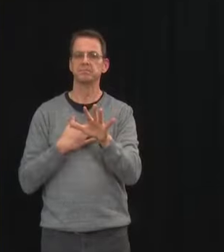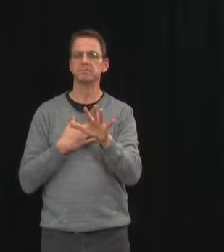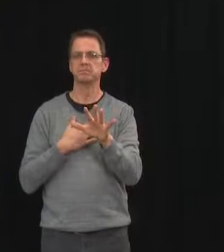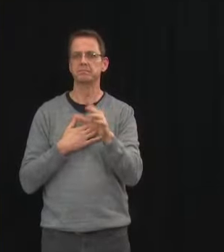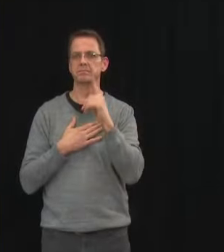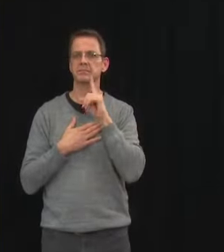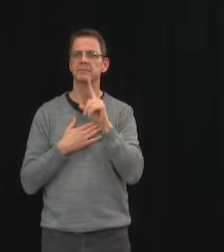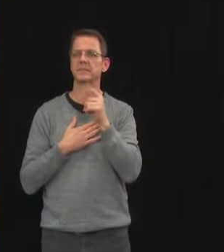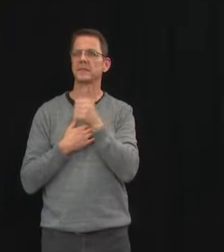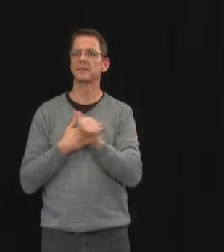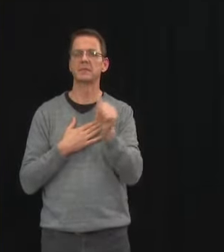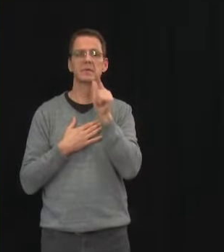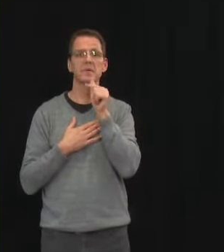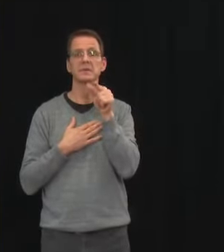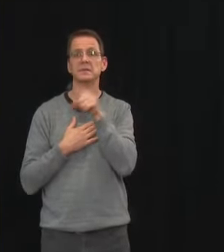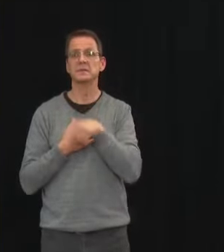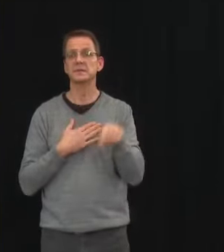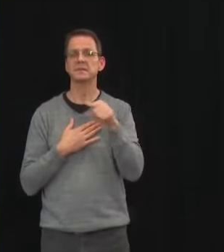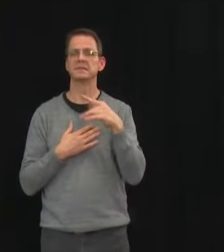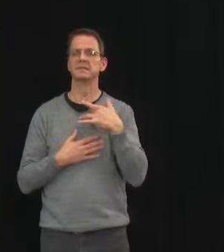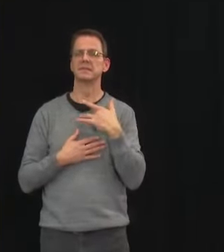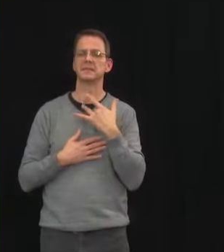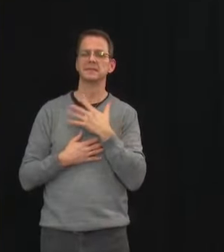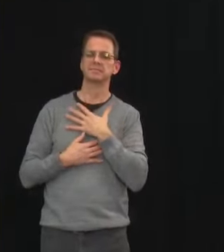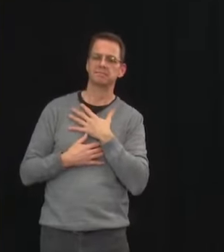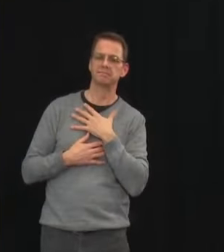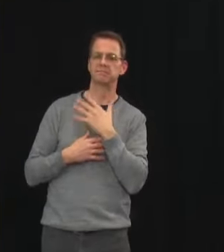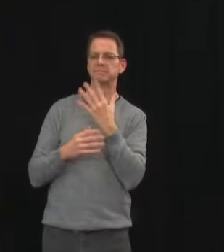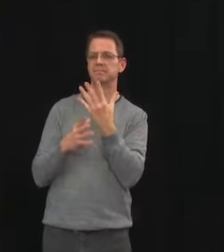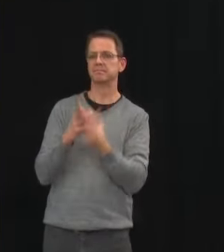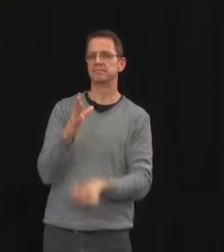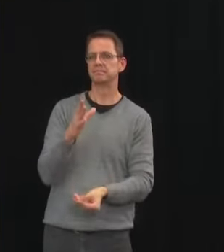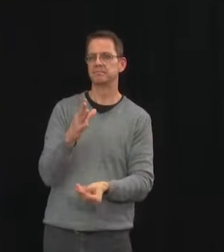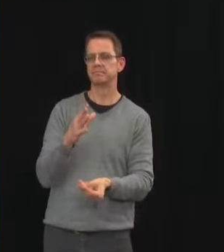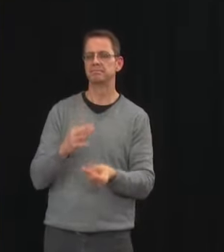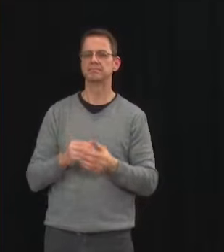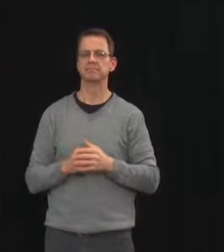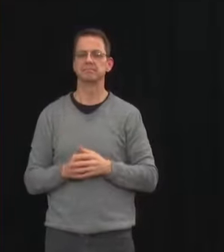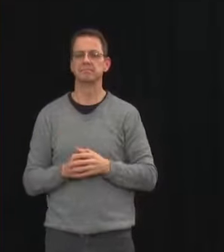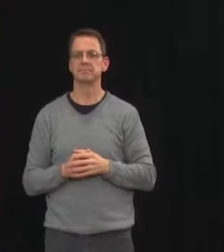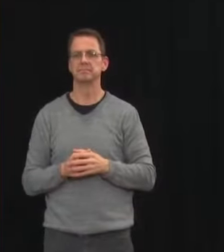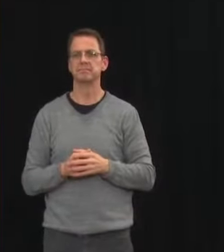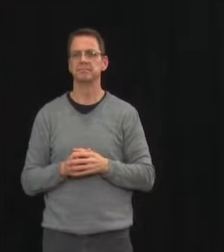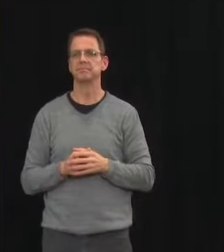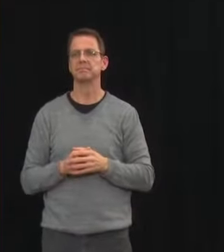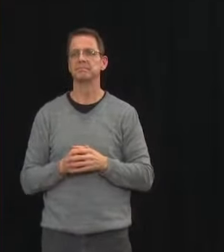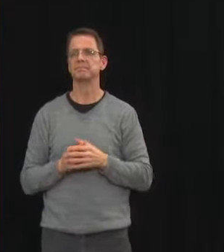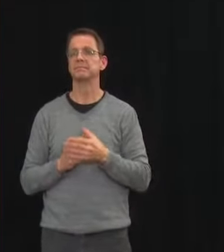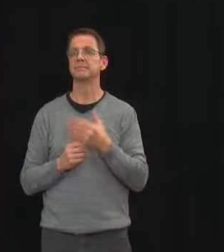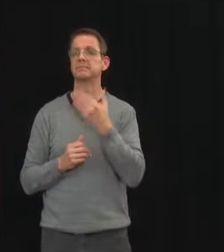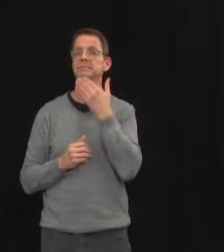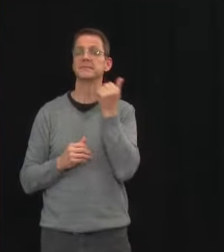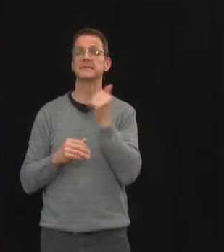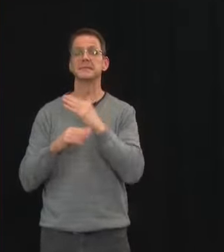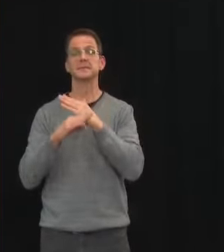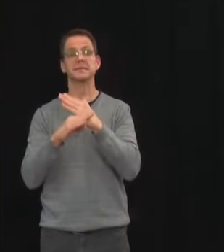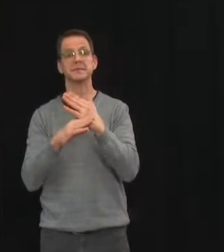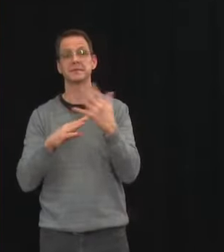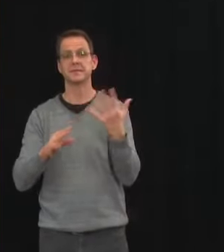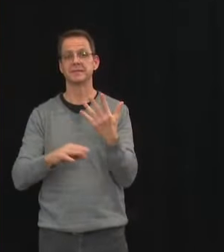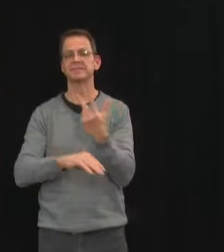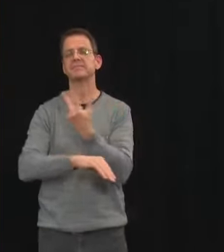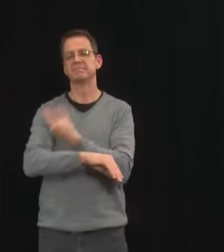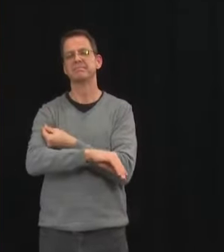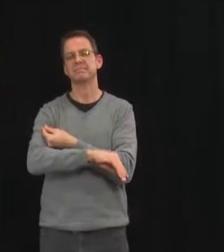happy to say we have administered more than 235,000 doses of vaccine in our province, with more than 88,000